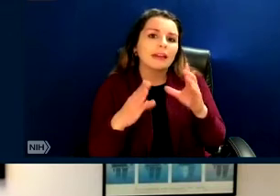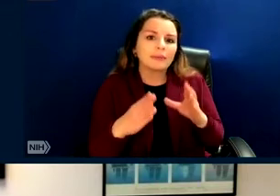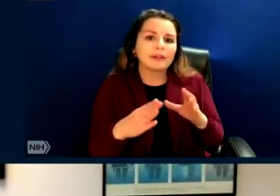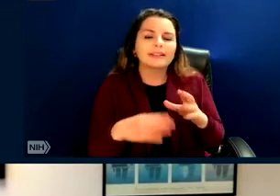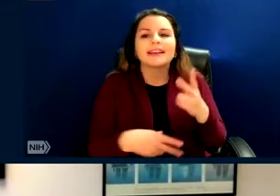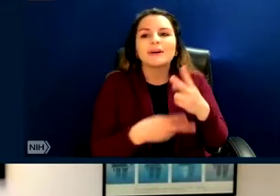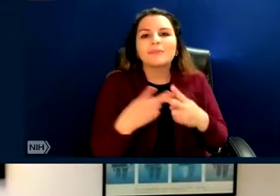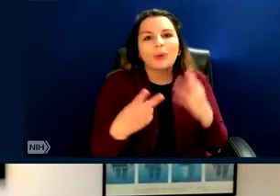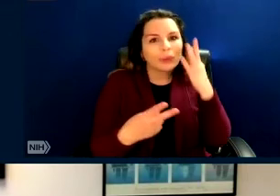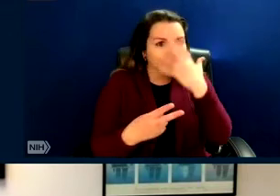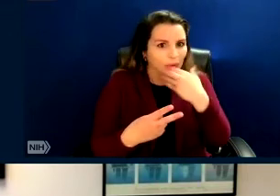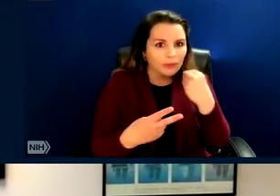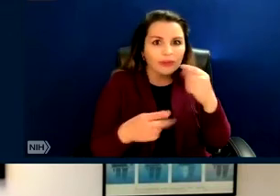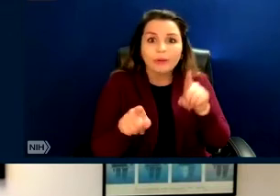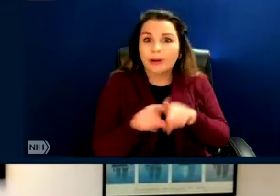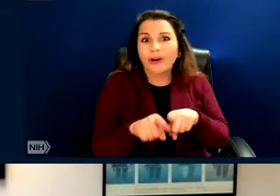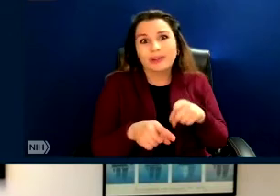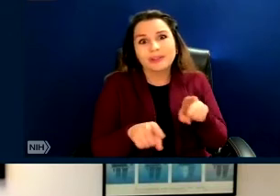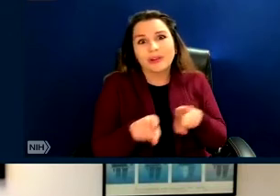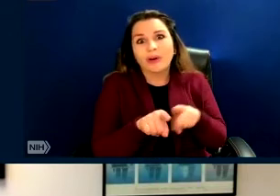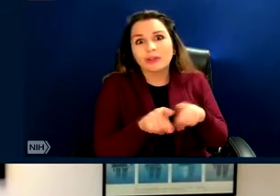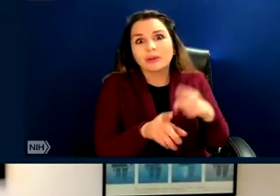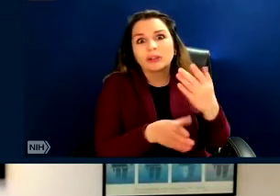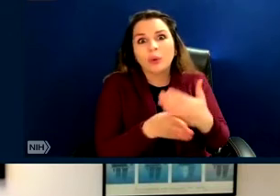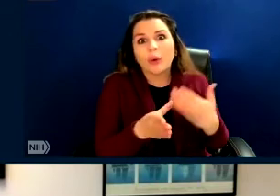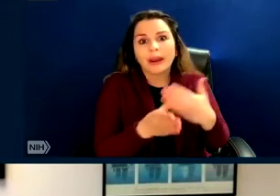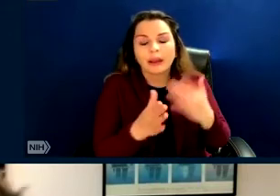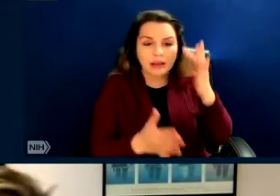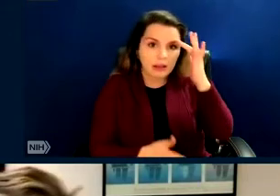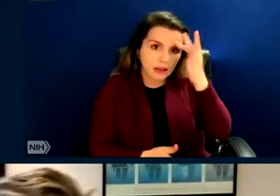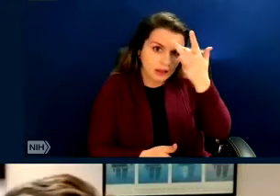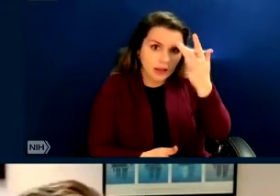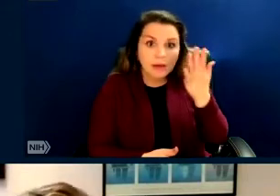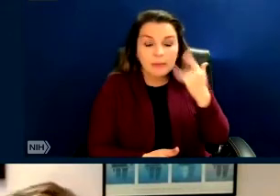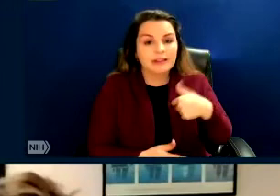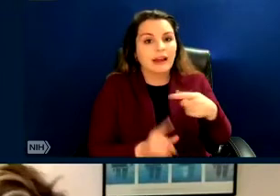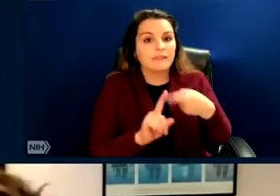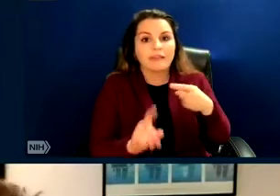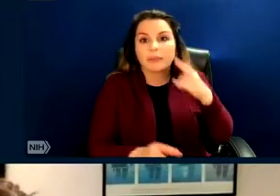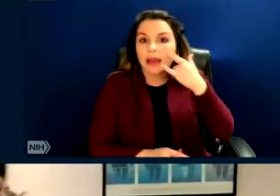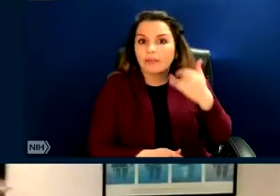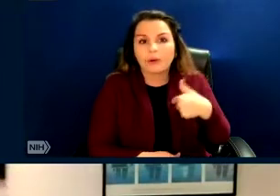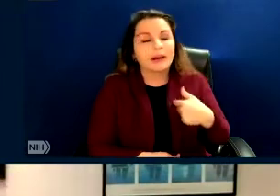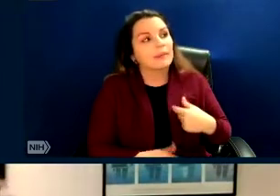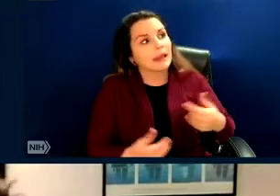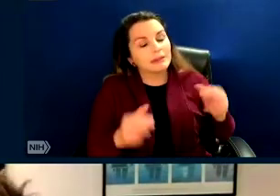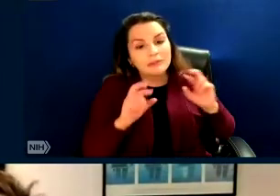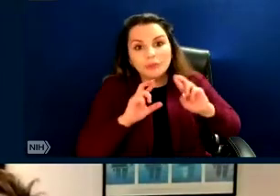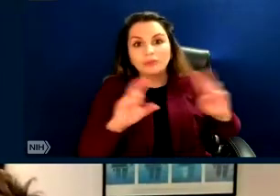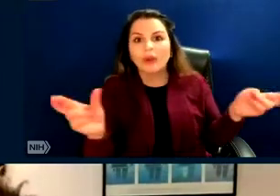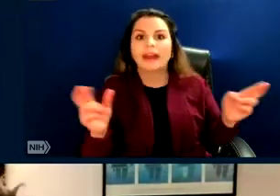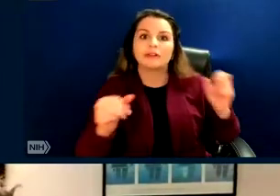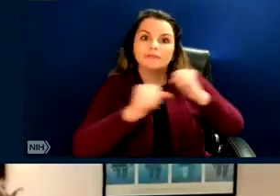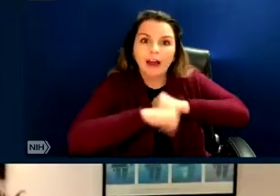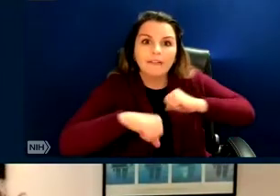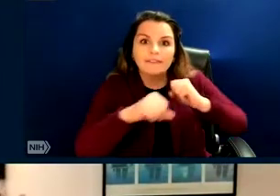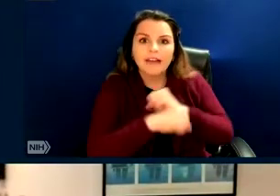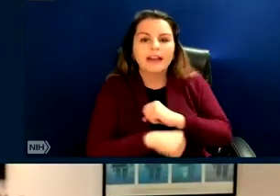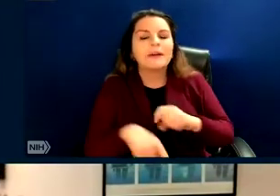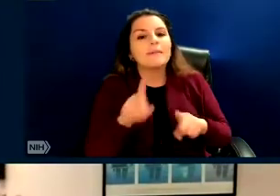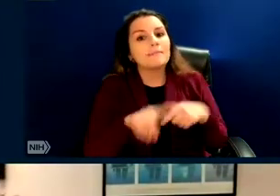beautiful and incredibly annoying because, you know, I'm from California and I'm like, we got to get in the streets, but we have to get in the streets. mean,